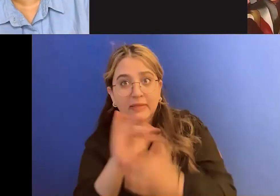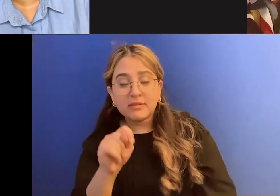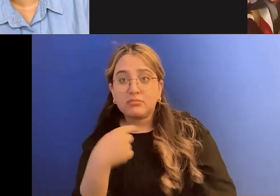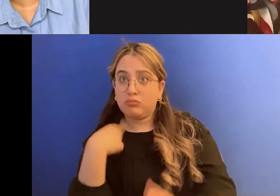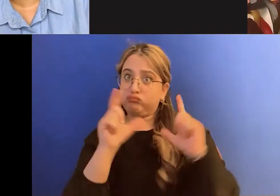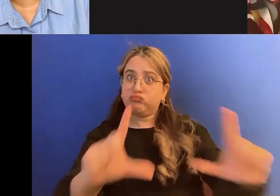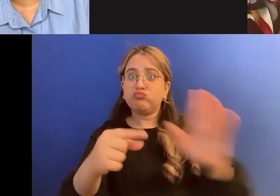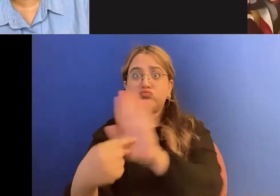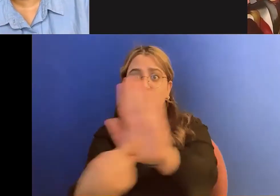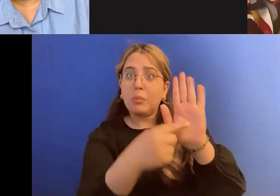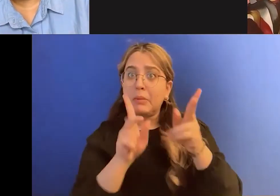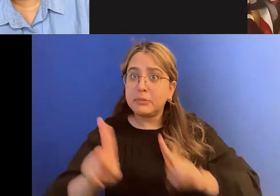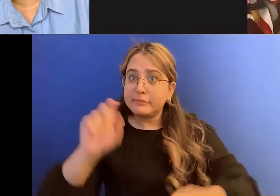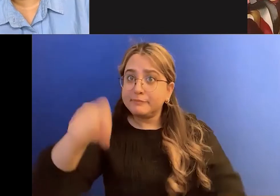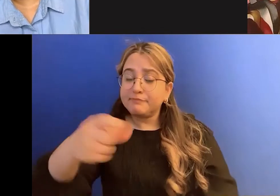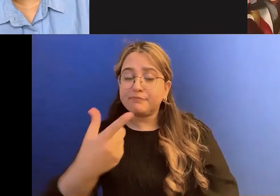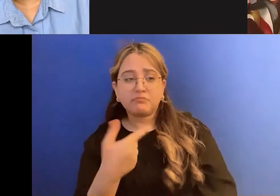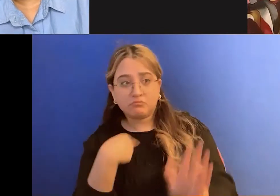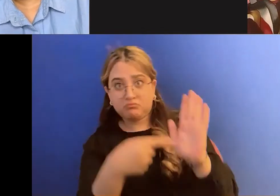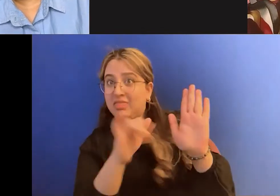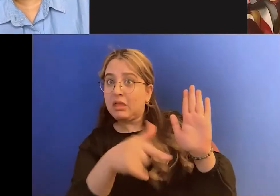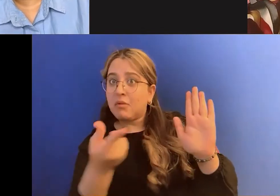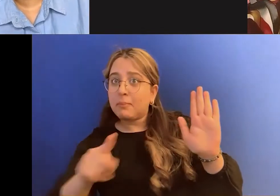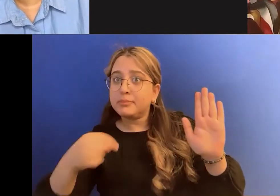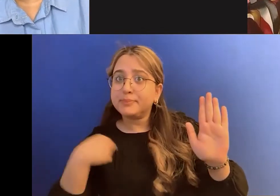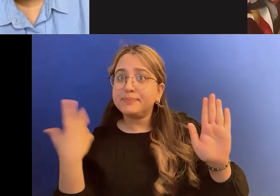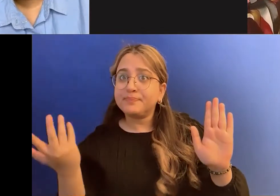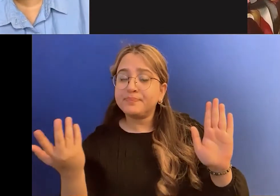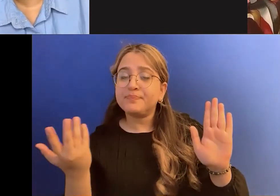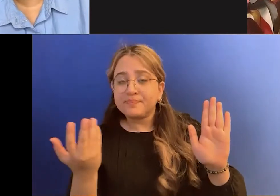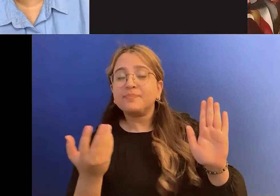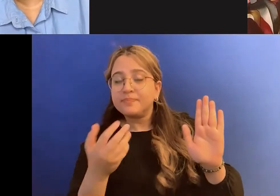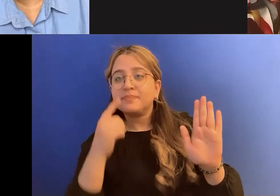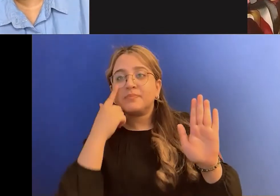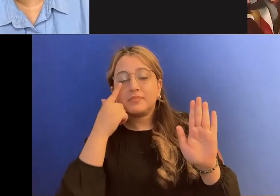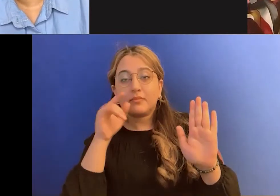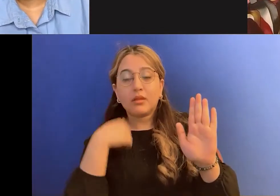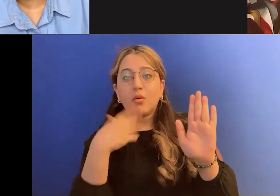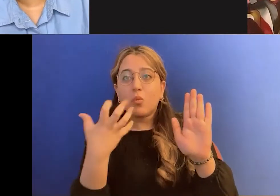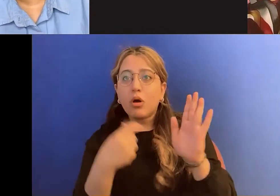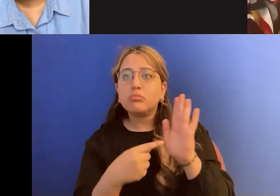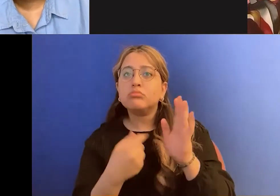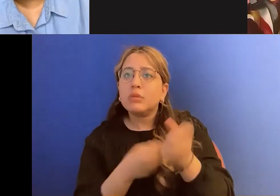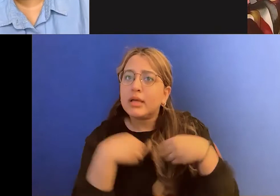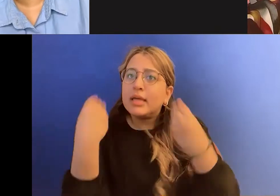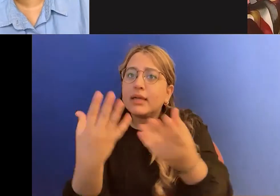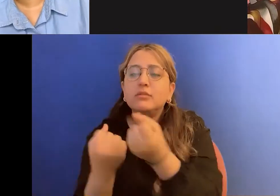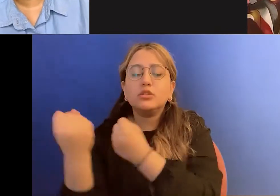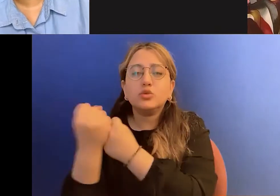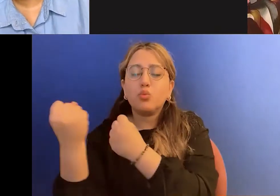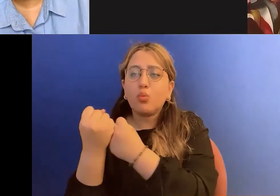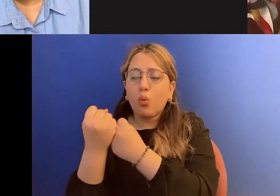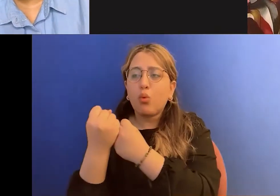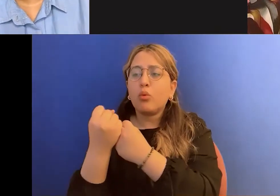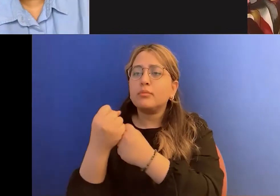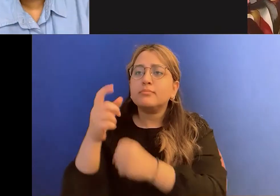to sort of, I guess, um, give some support to my, uh, friends who are fat and, you know,